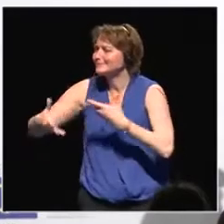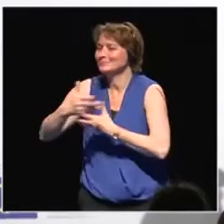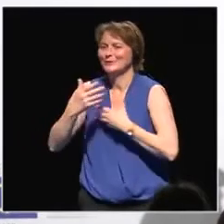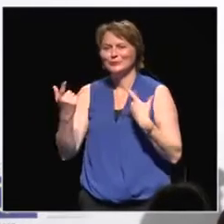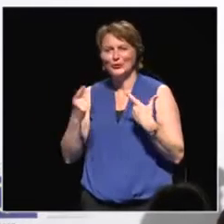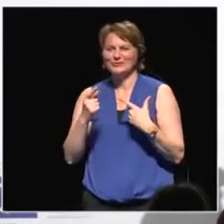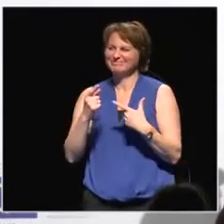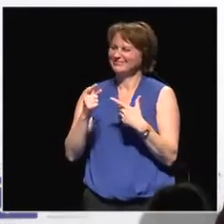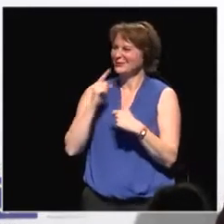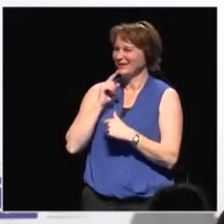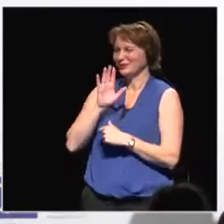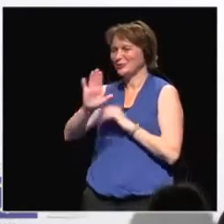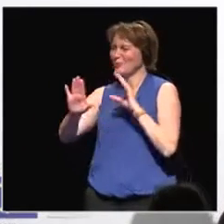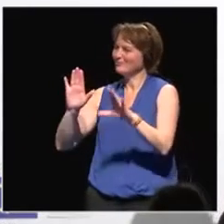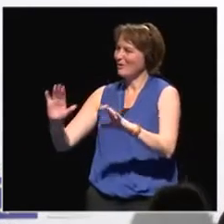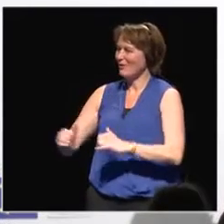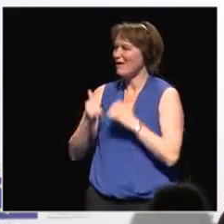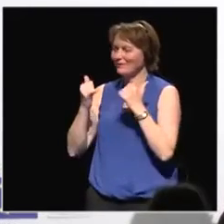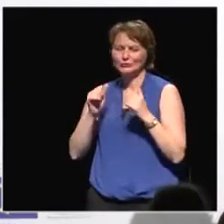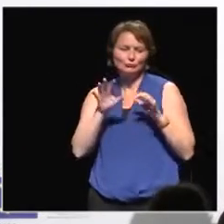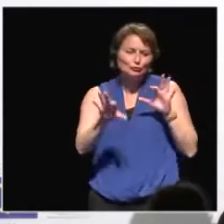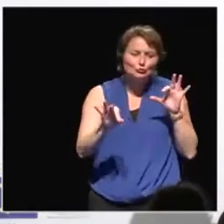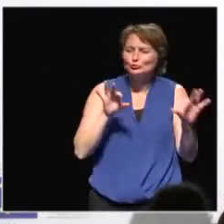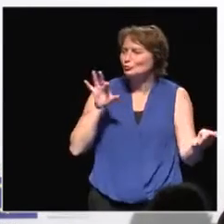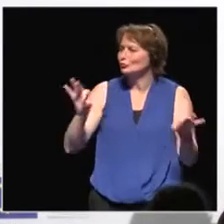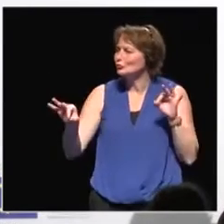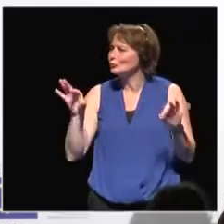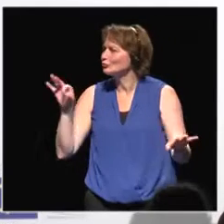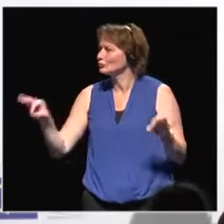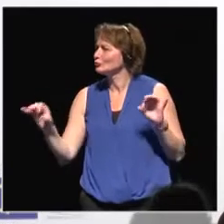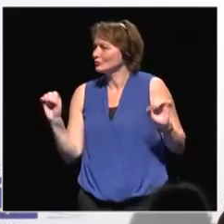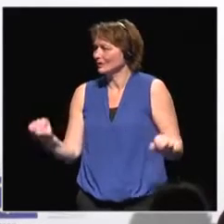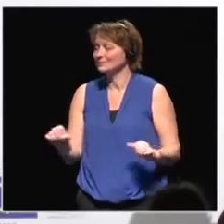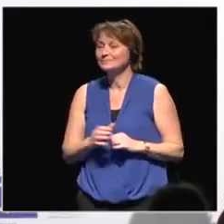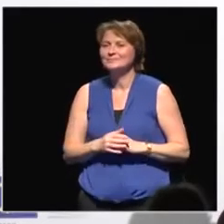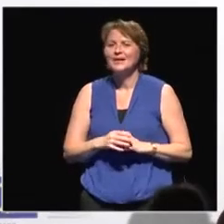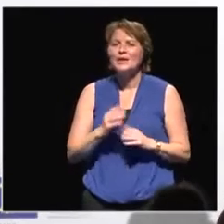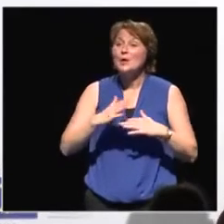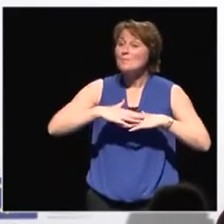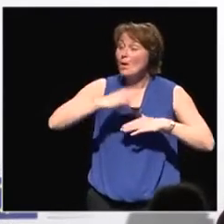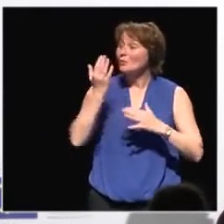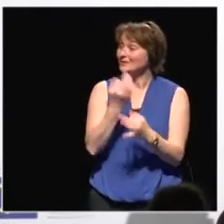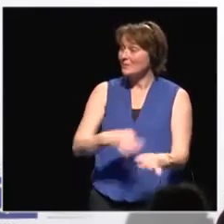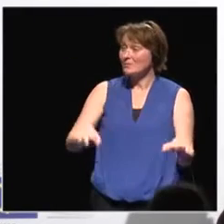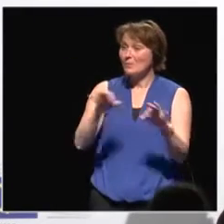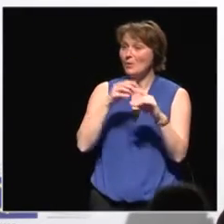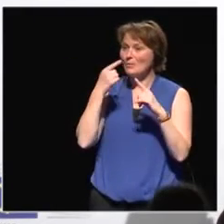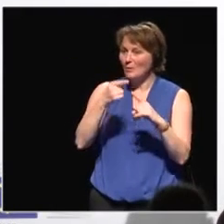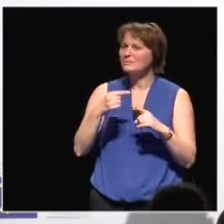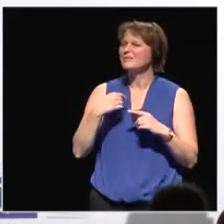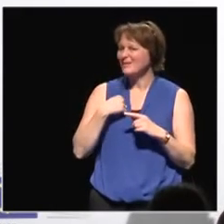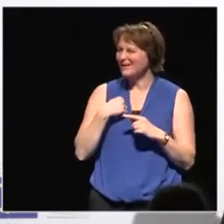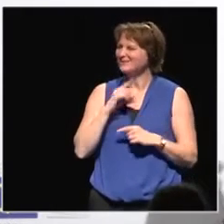life. So it really depends that you can choose. But I think the main important point, and I'm coming back on this, my DNA point,